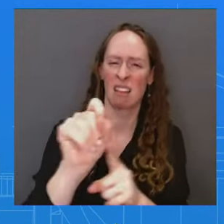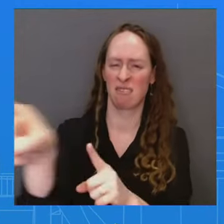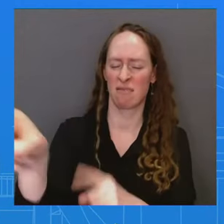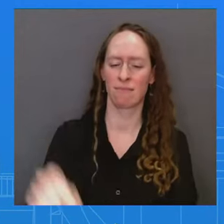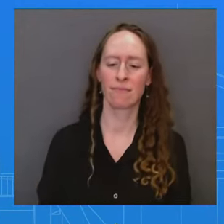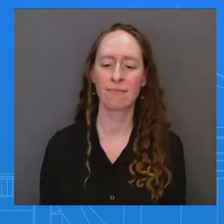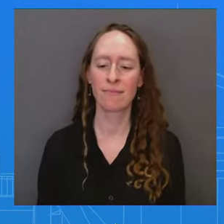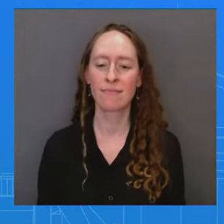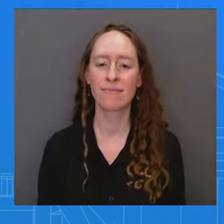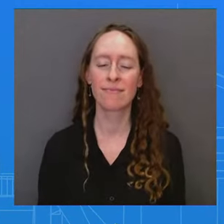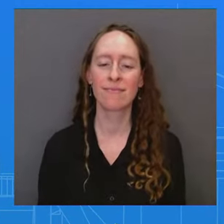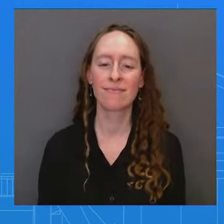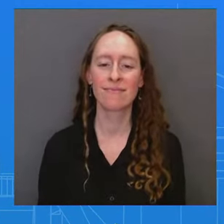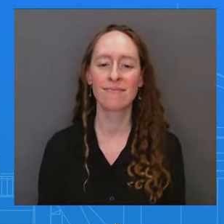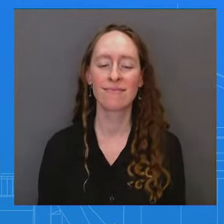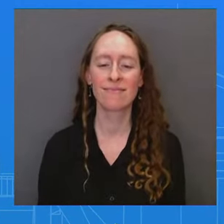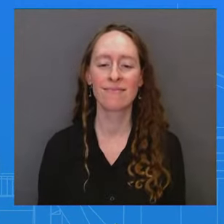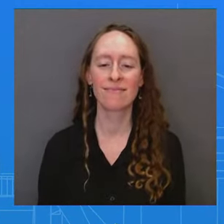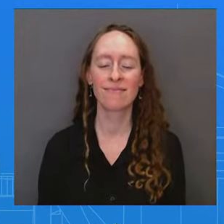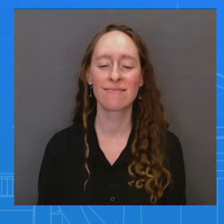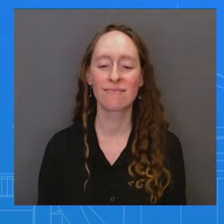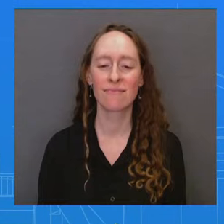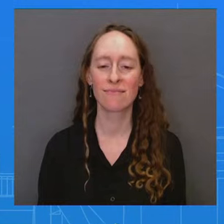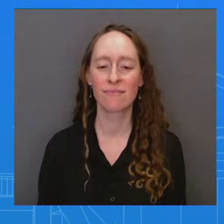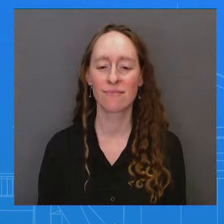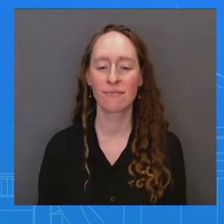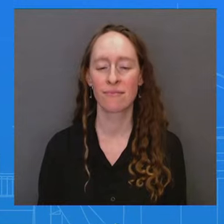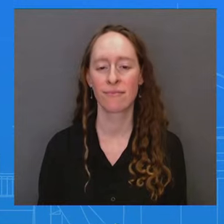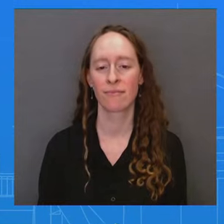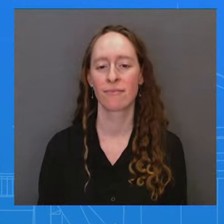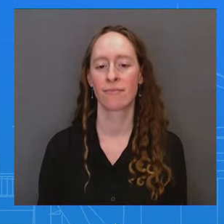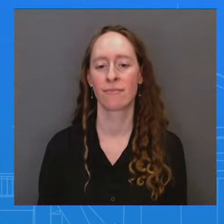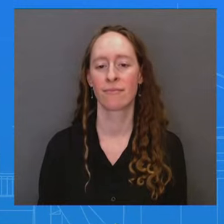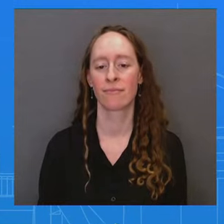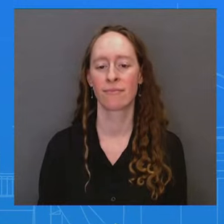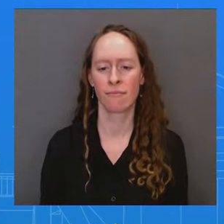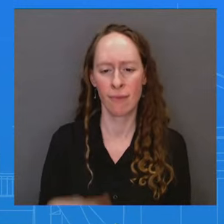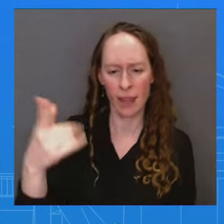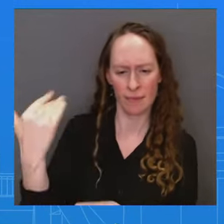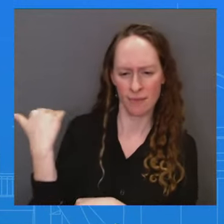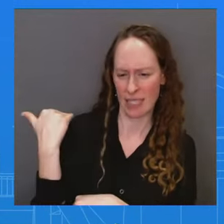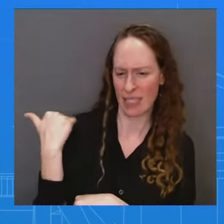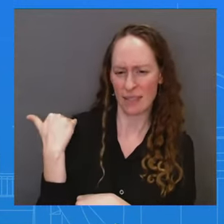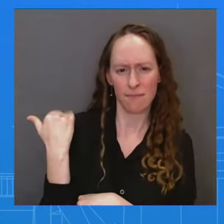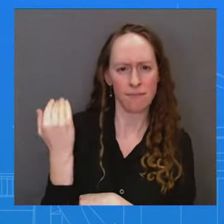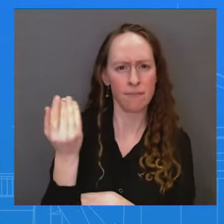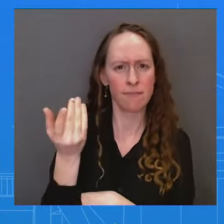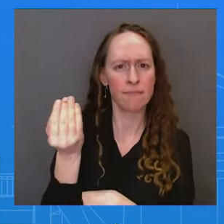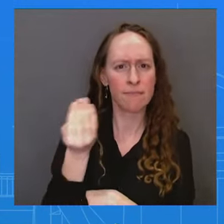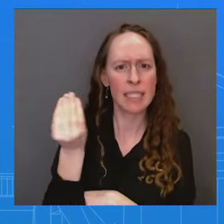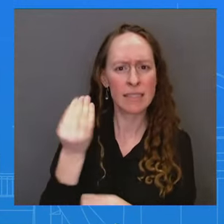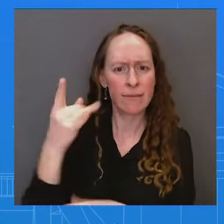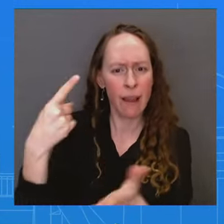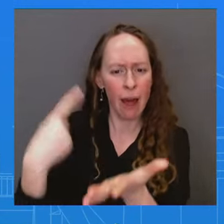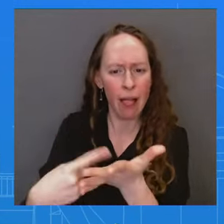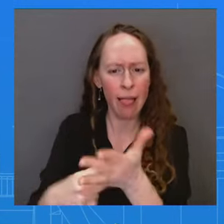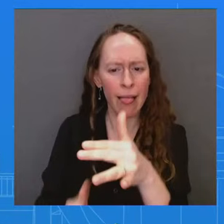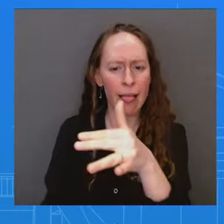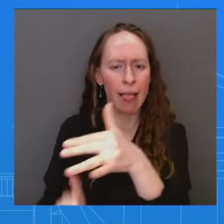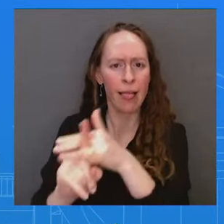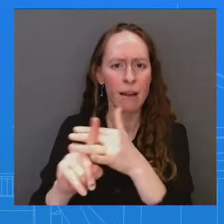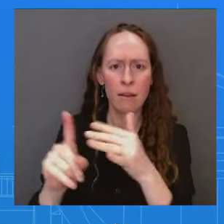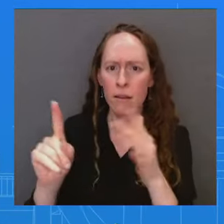you told one of my colleagues that the Situation Room's ability to track where Cabinet